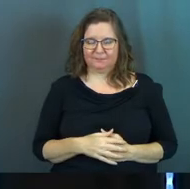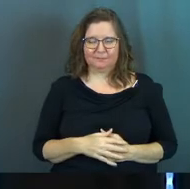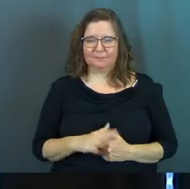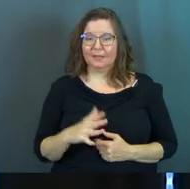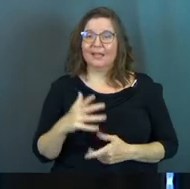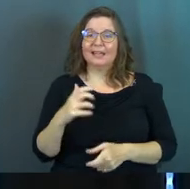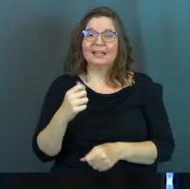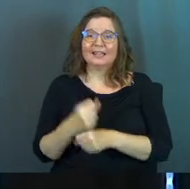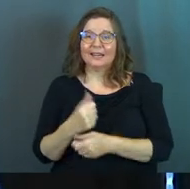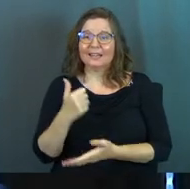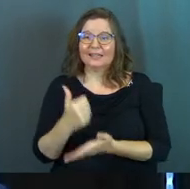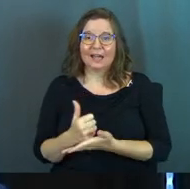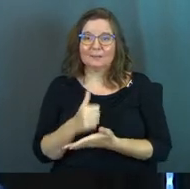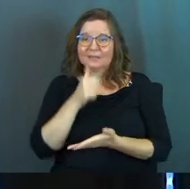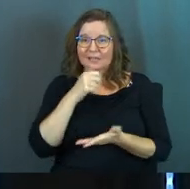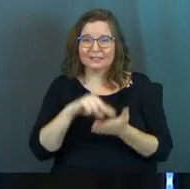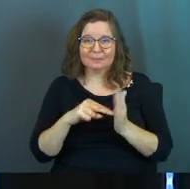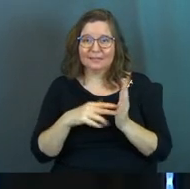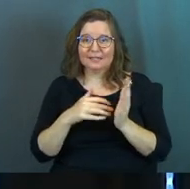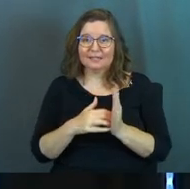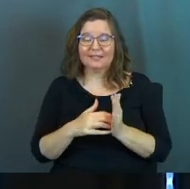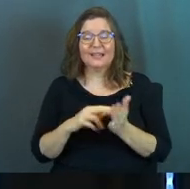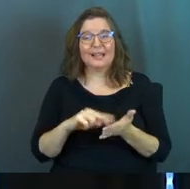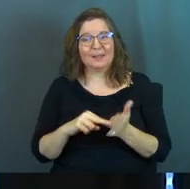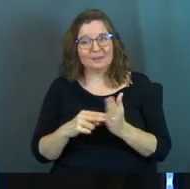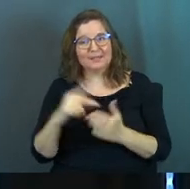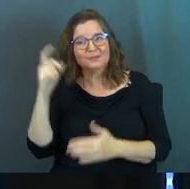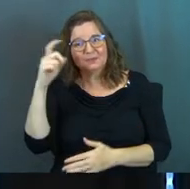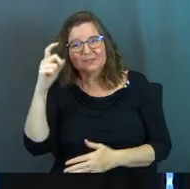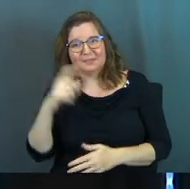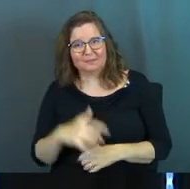Getting help is not a sign of weakness. It is a sign of wisdom.